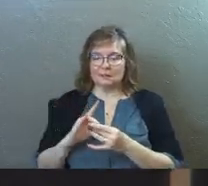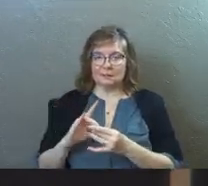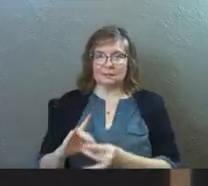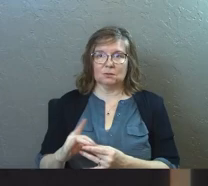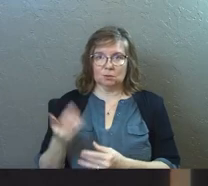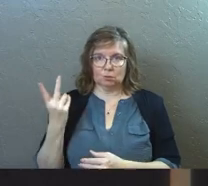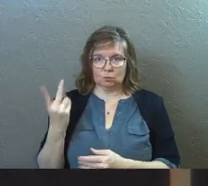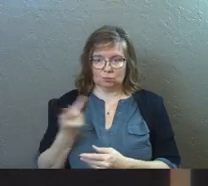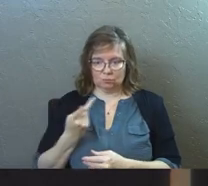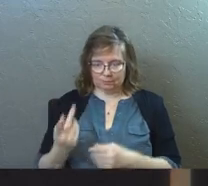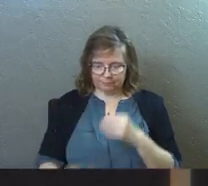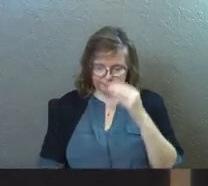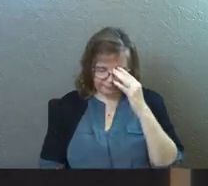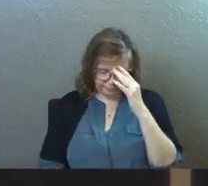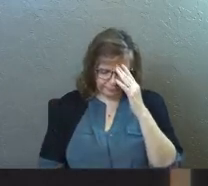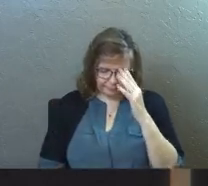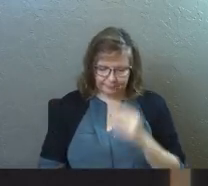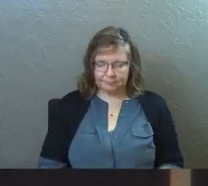Um,